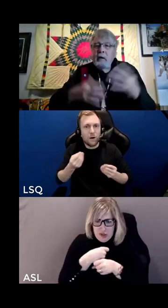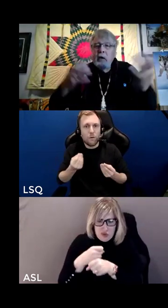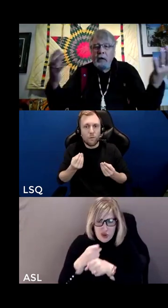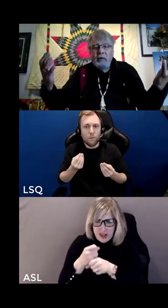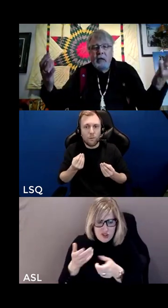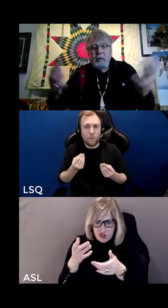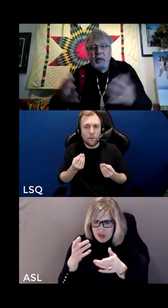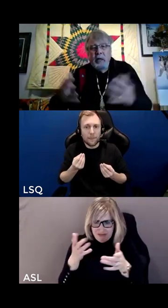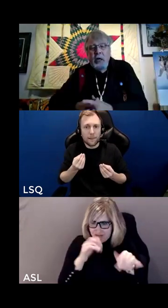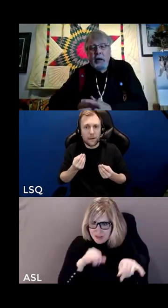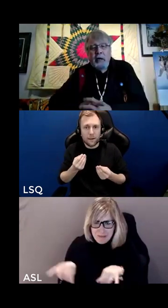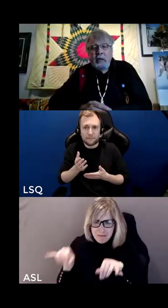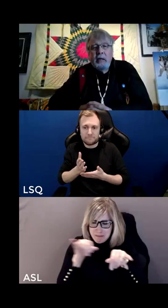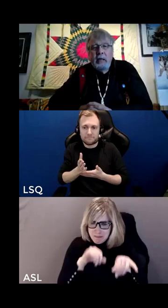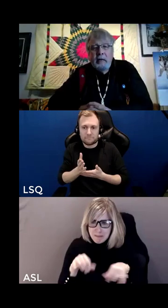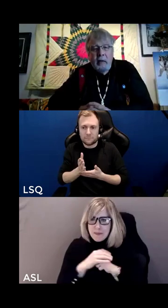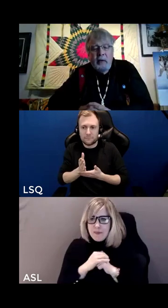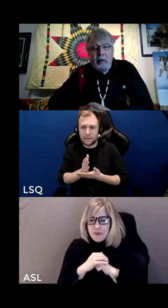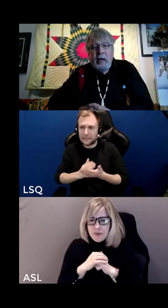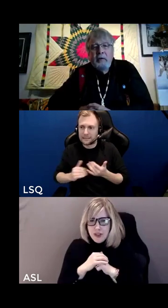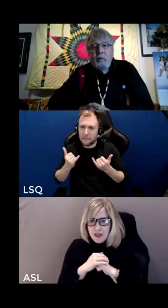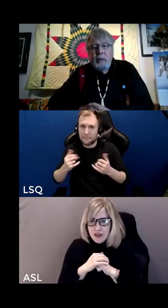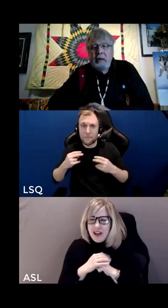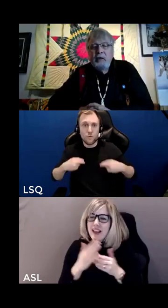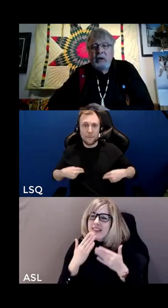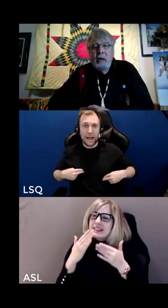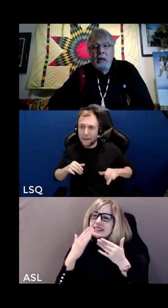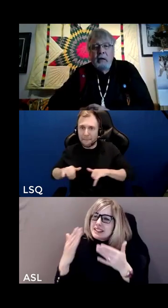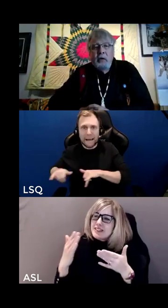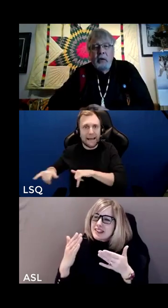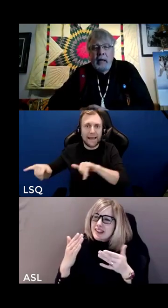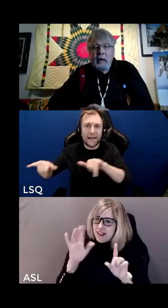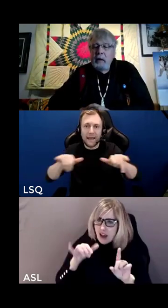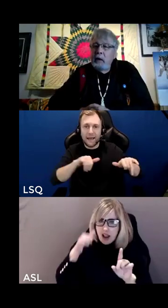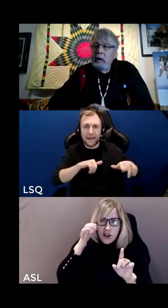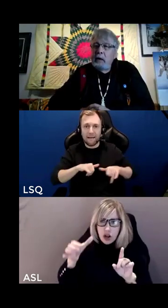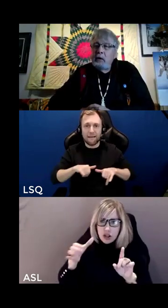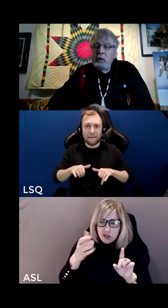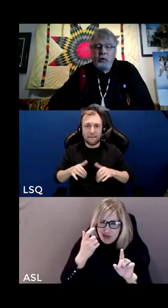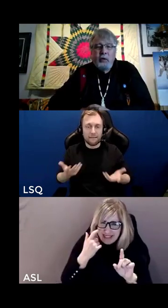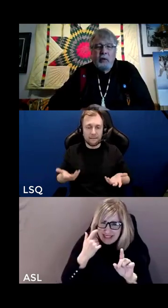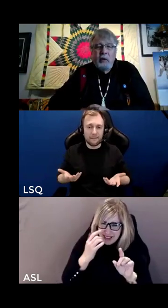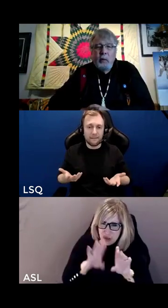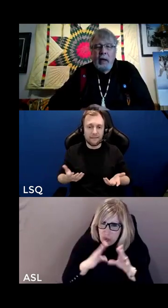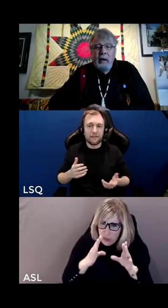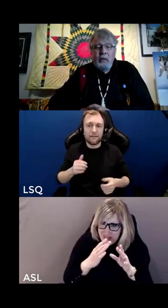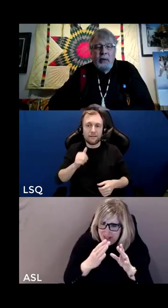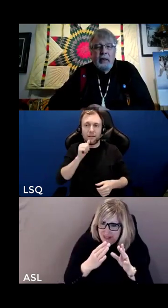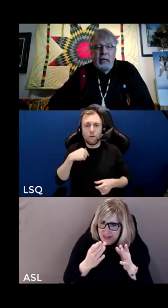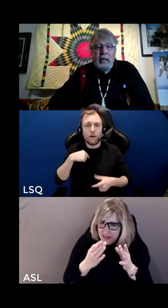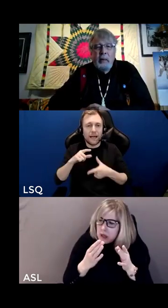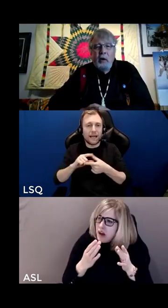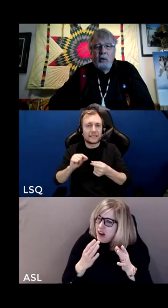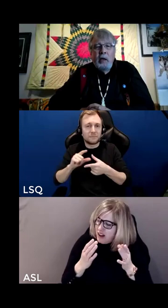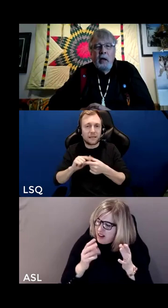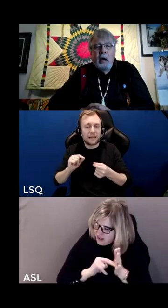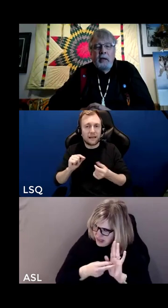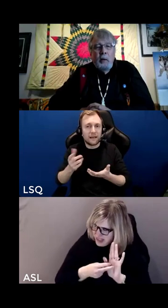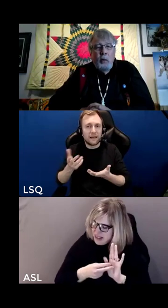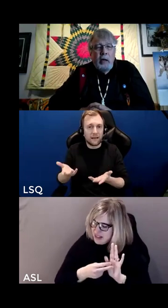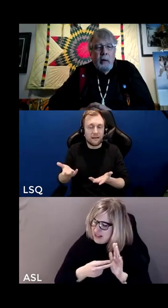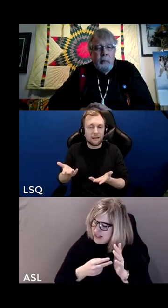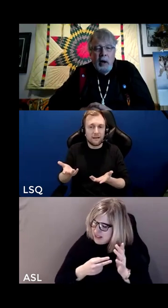concept that i shared in the thanksgiving address speaks to that inclusiveness that we have when we think about